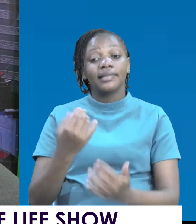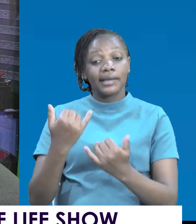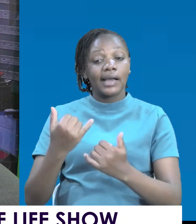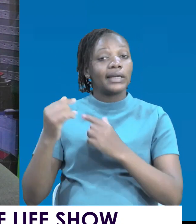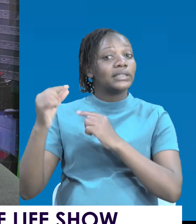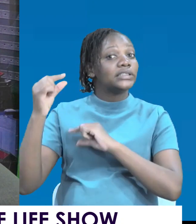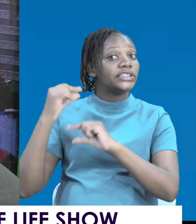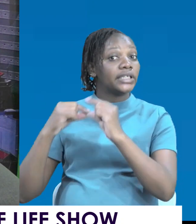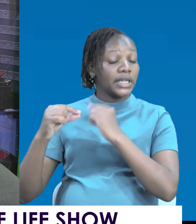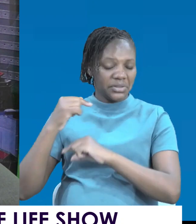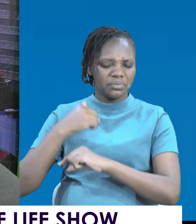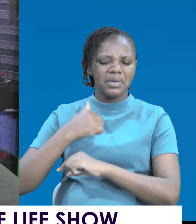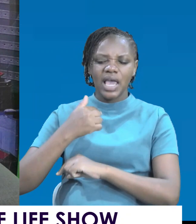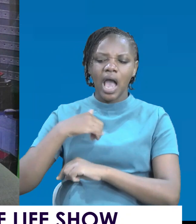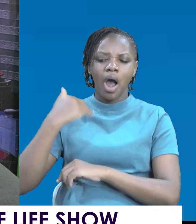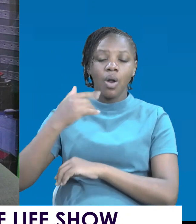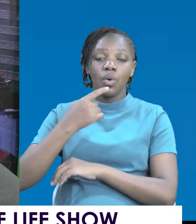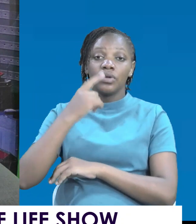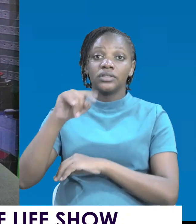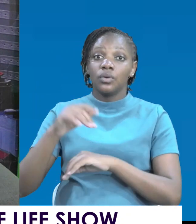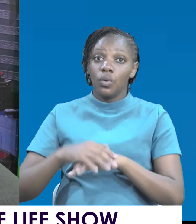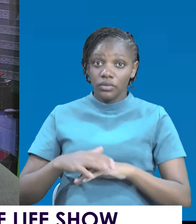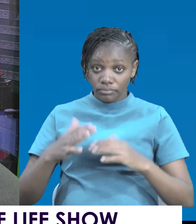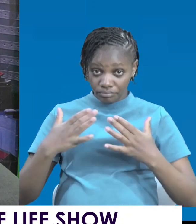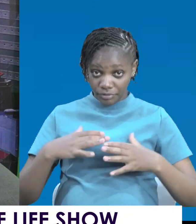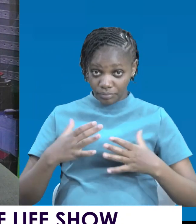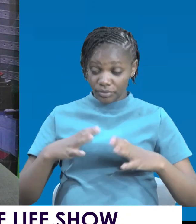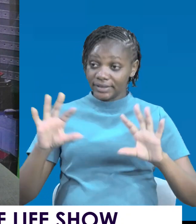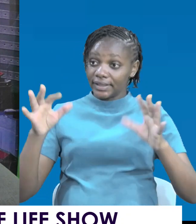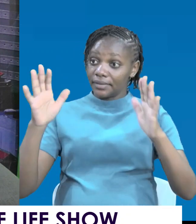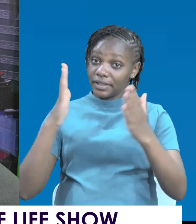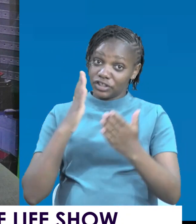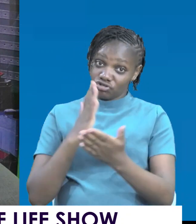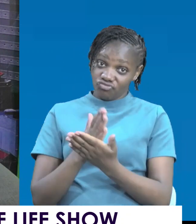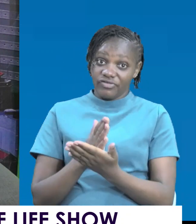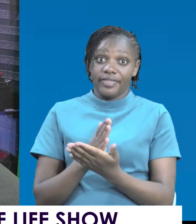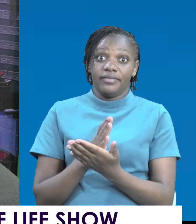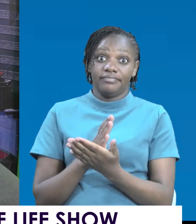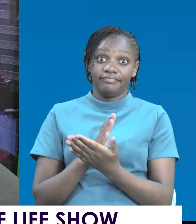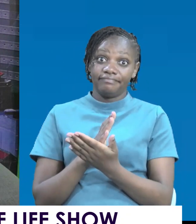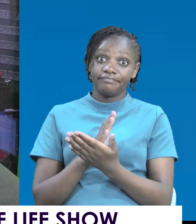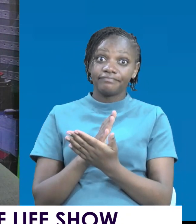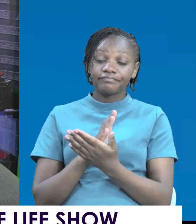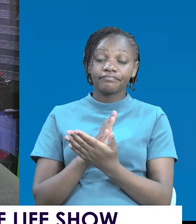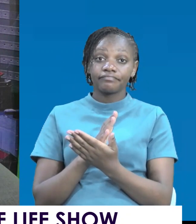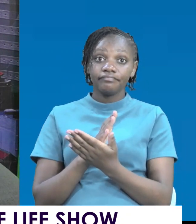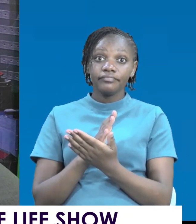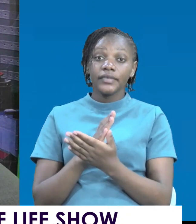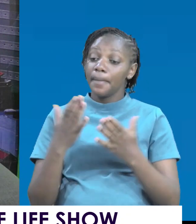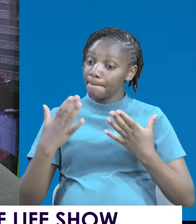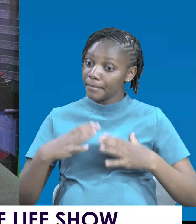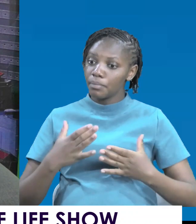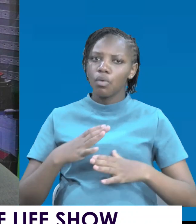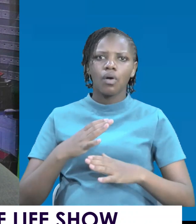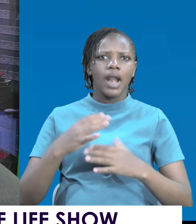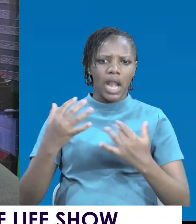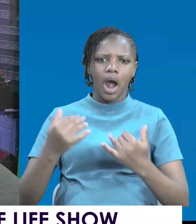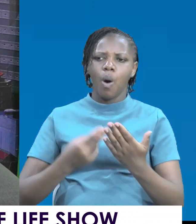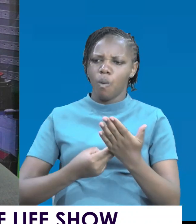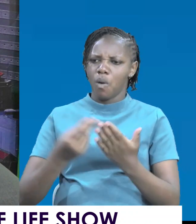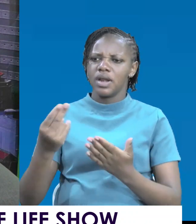I say it again, people are celebrating truth and reality in this time. People are true to themselves.